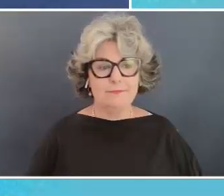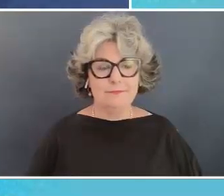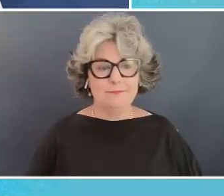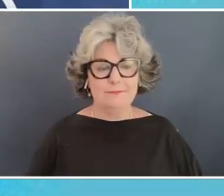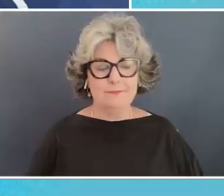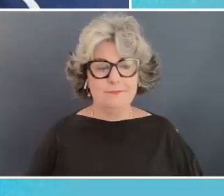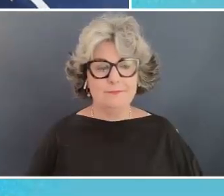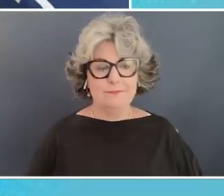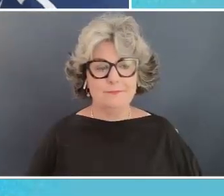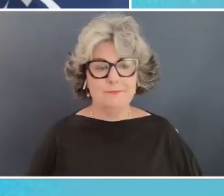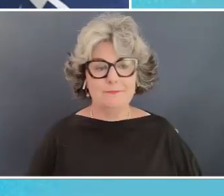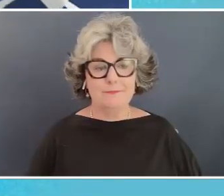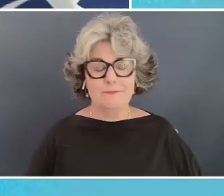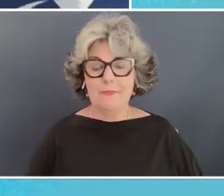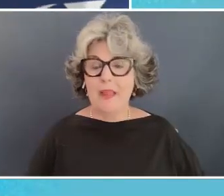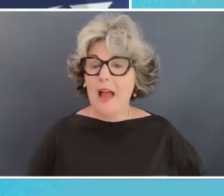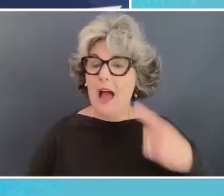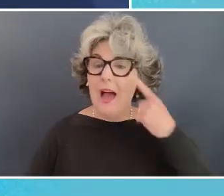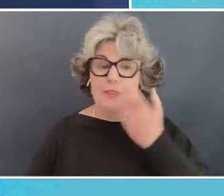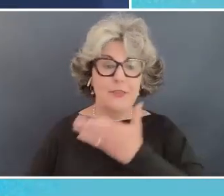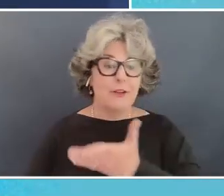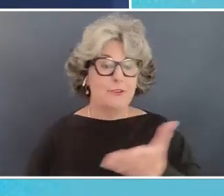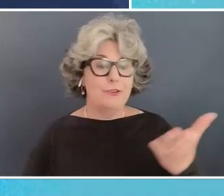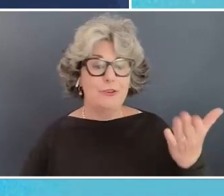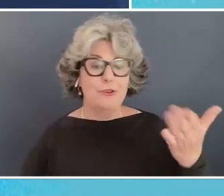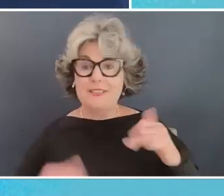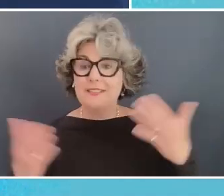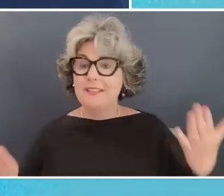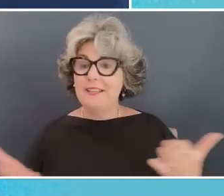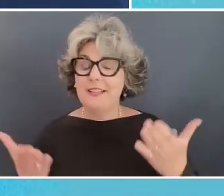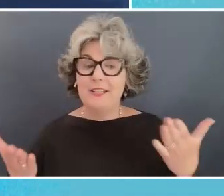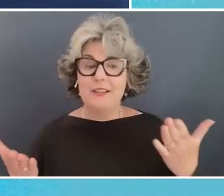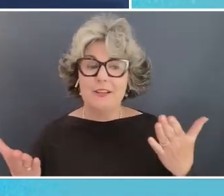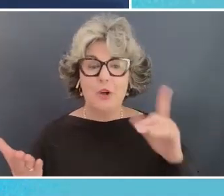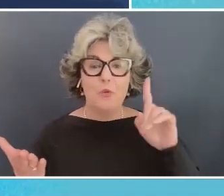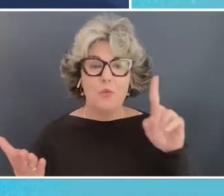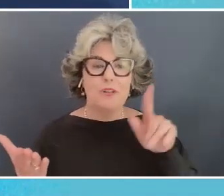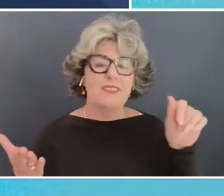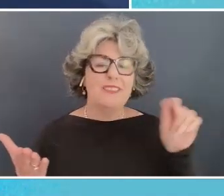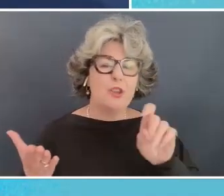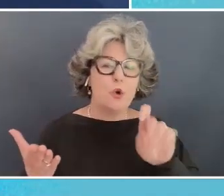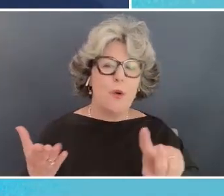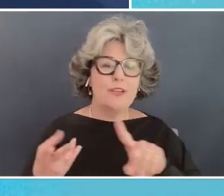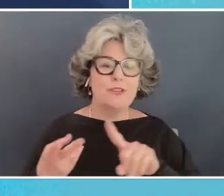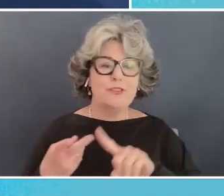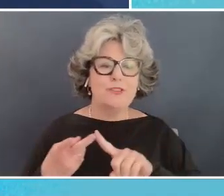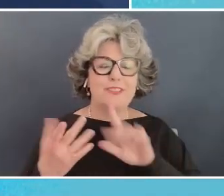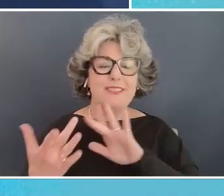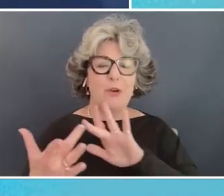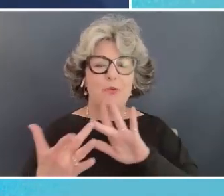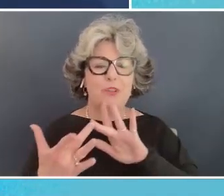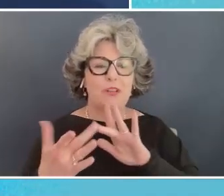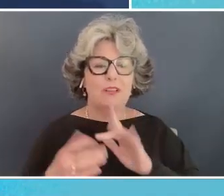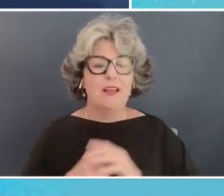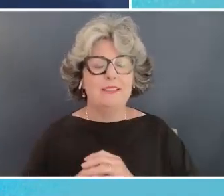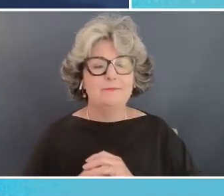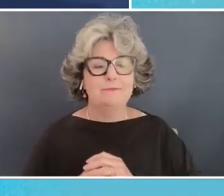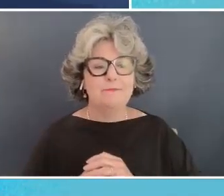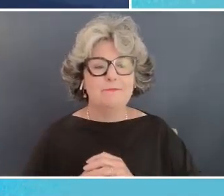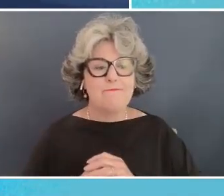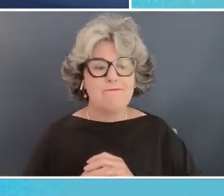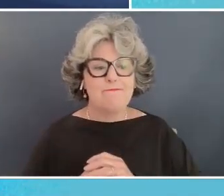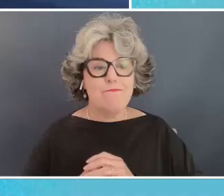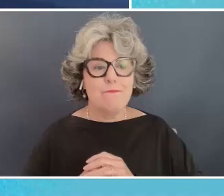i thought those of you who are still here might like to hear what one of the other questions online was they said